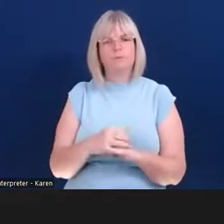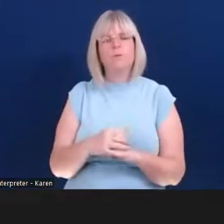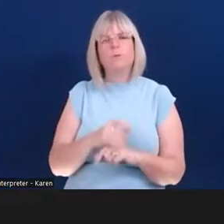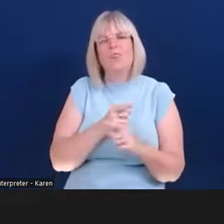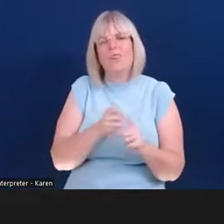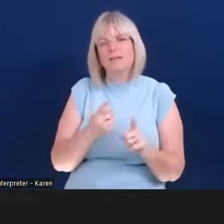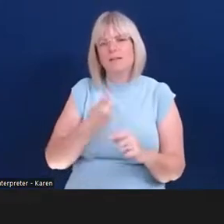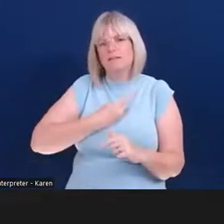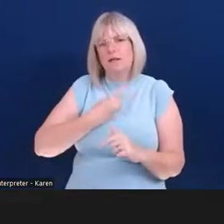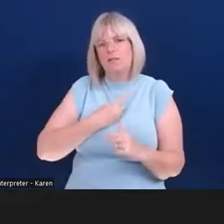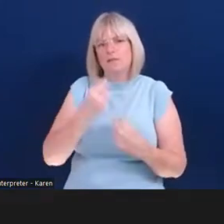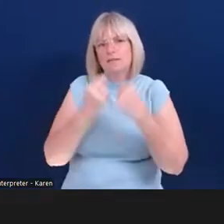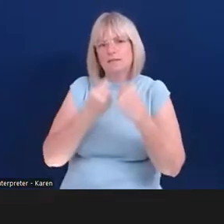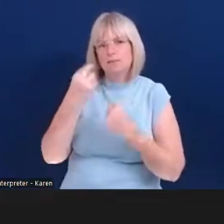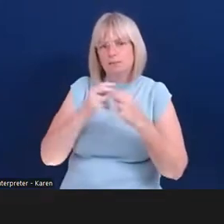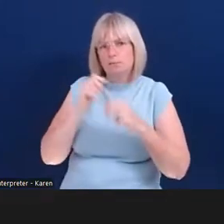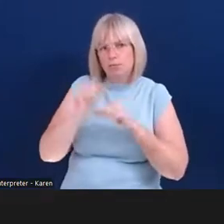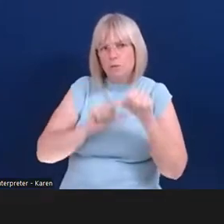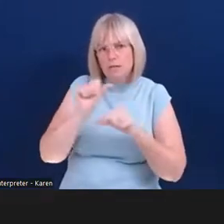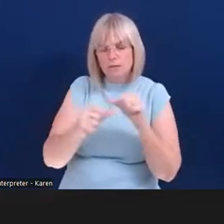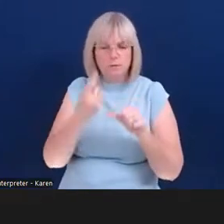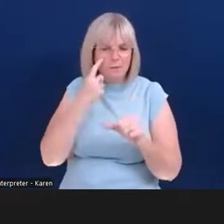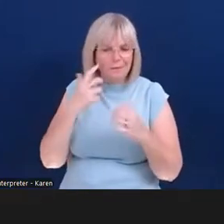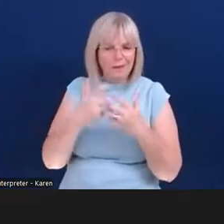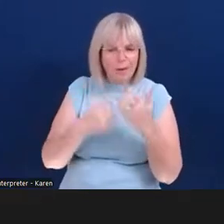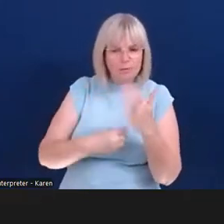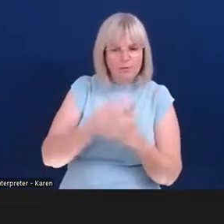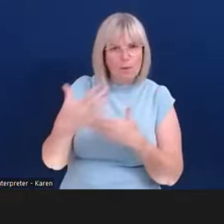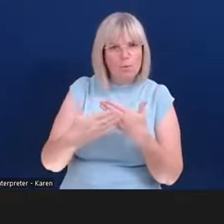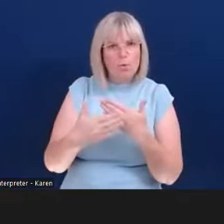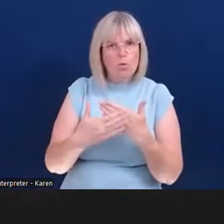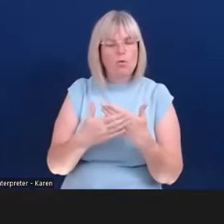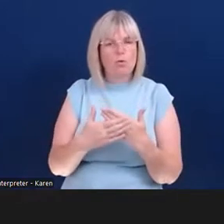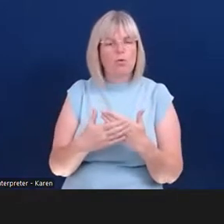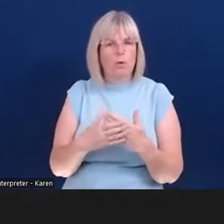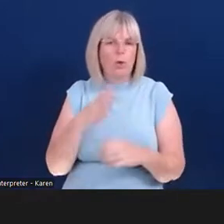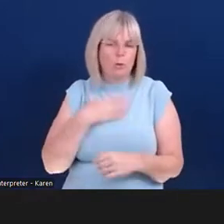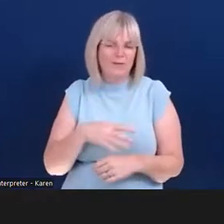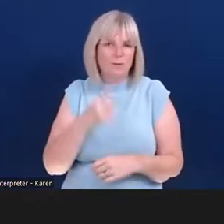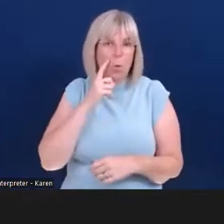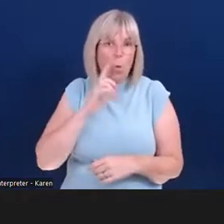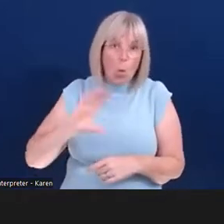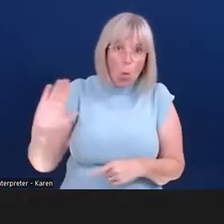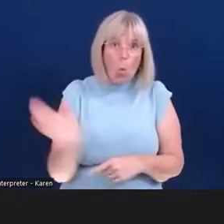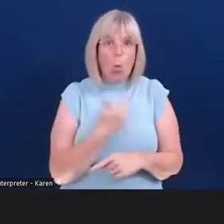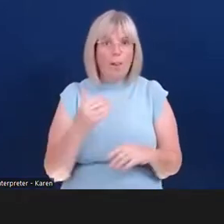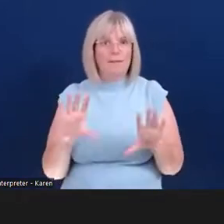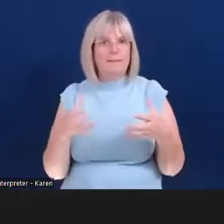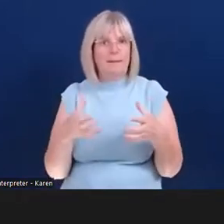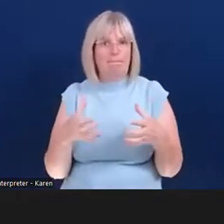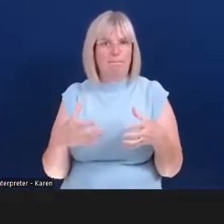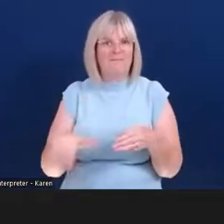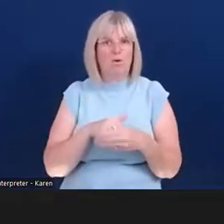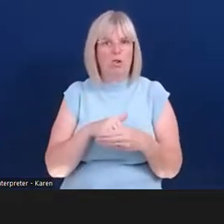and developing that further and just making sure that all of your team are involved. Just because someone has a disability doesn't mean to say that they're any